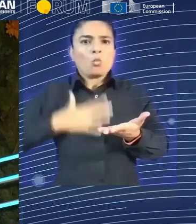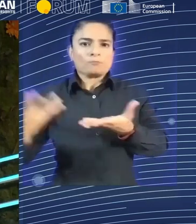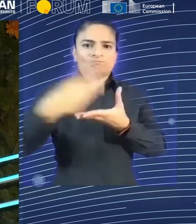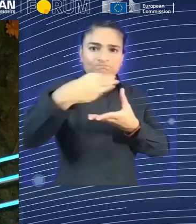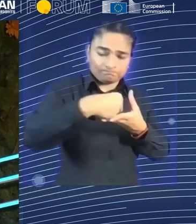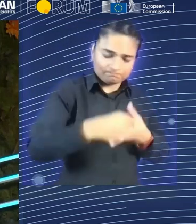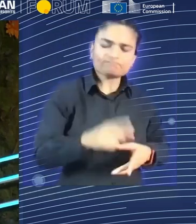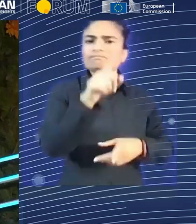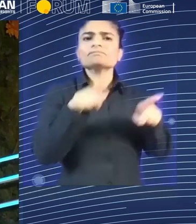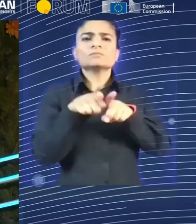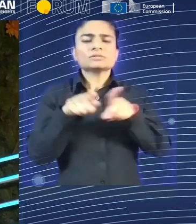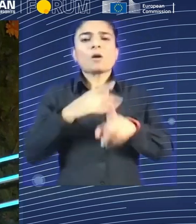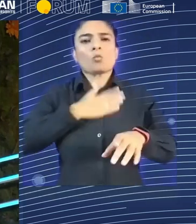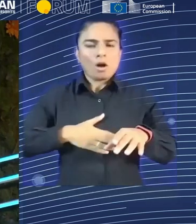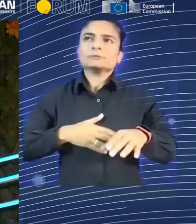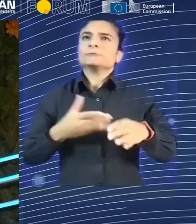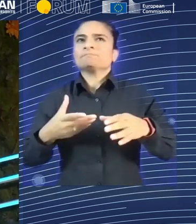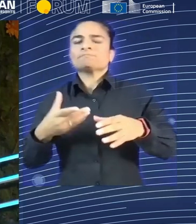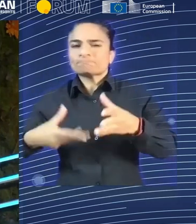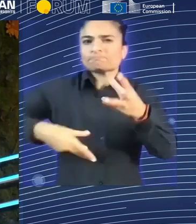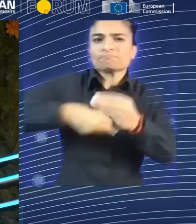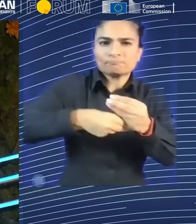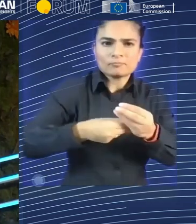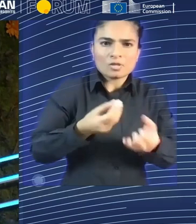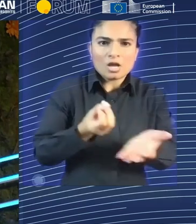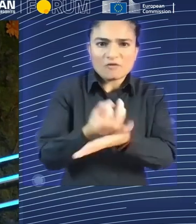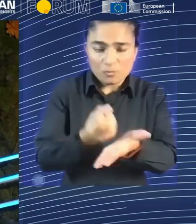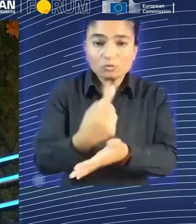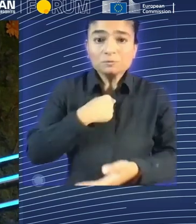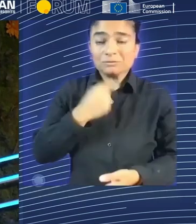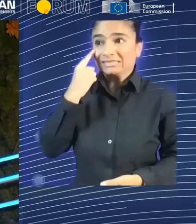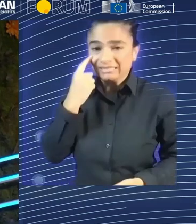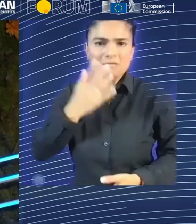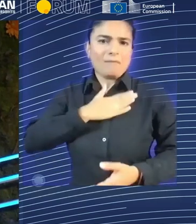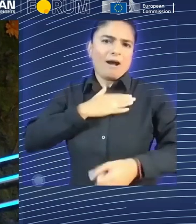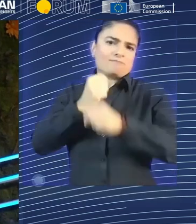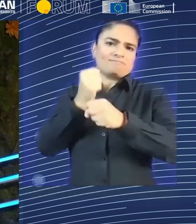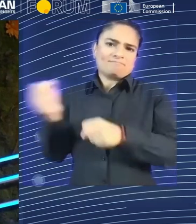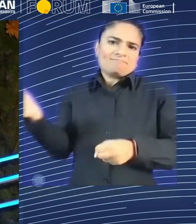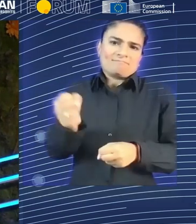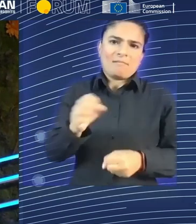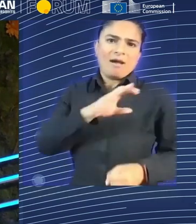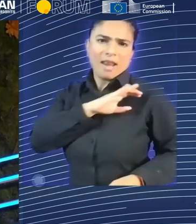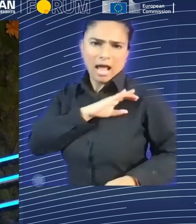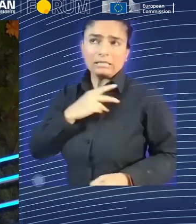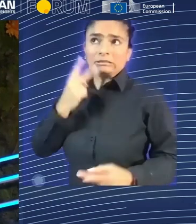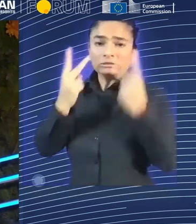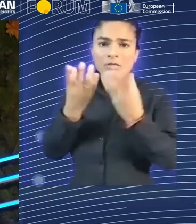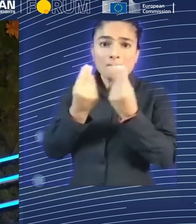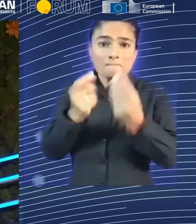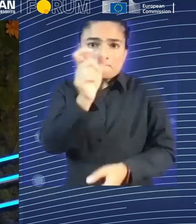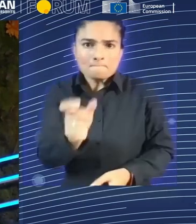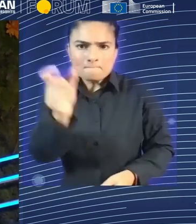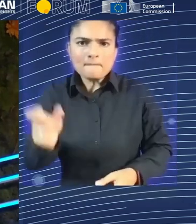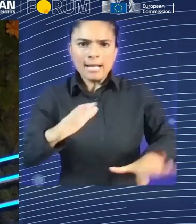I think the key concerns of big company are, is my data ready? Because, you know, you can't do AI without